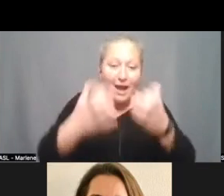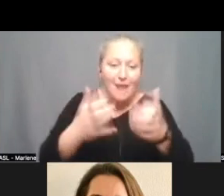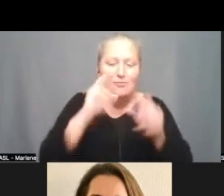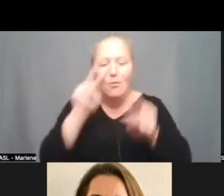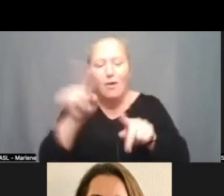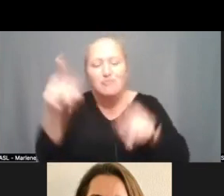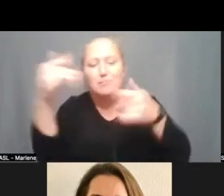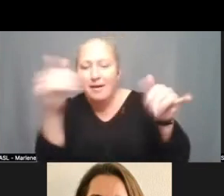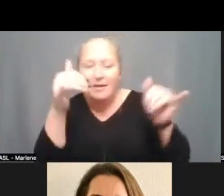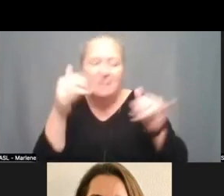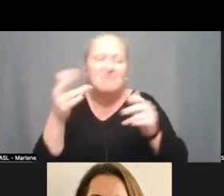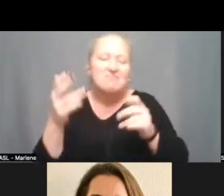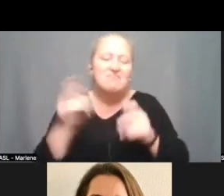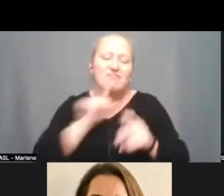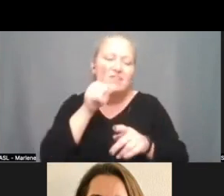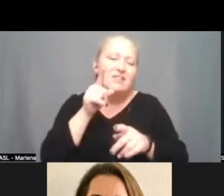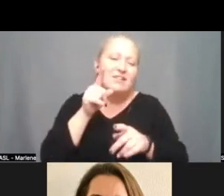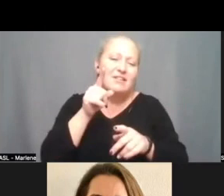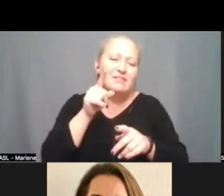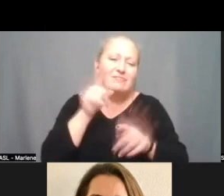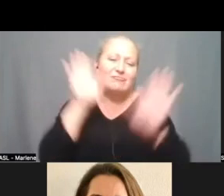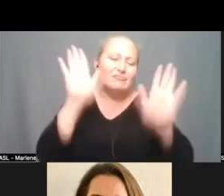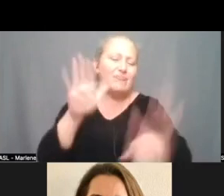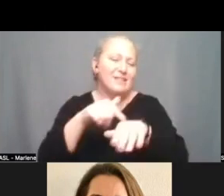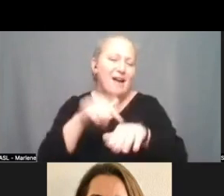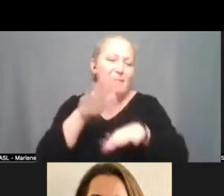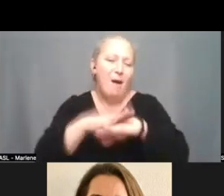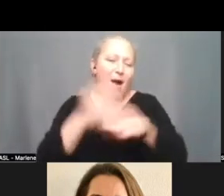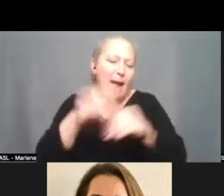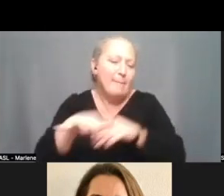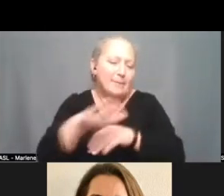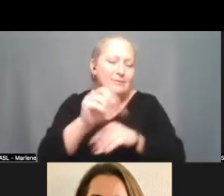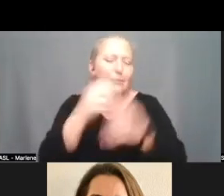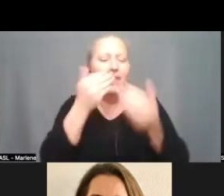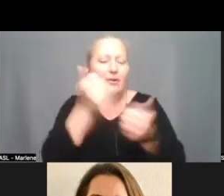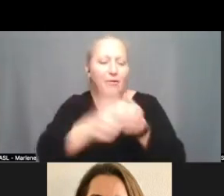it was just a really, it was a really great time to be on campus. thank you to everyone.